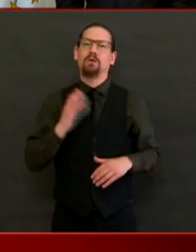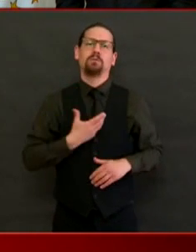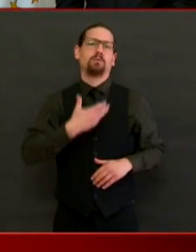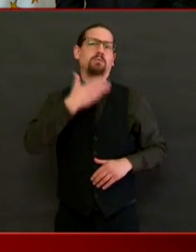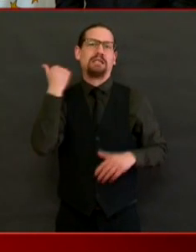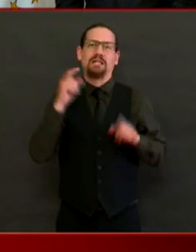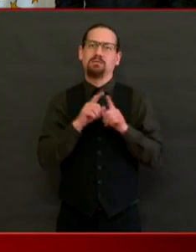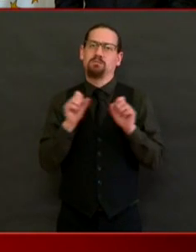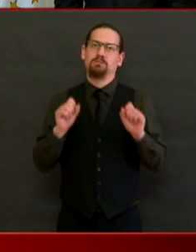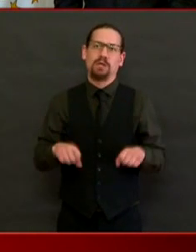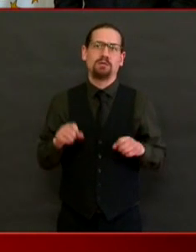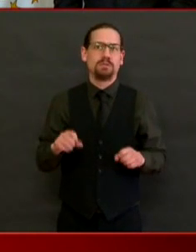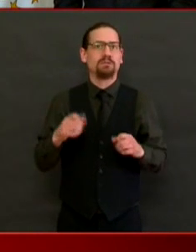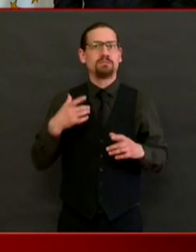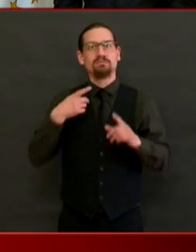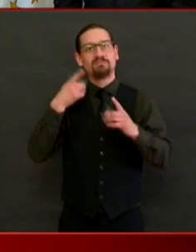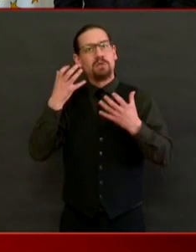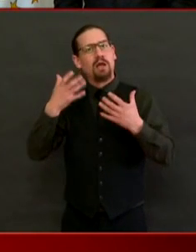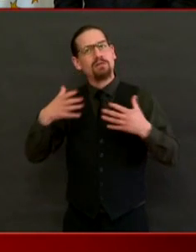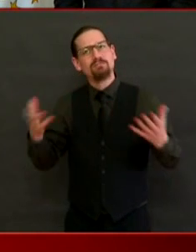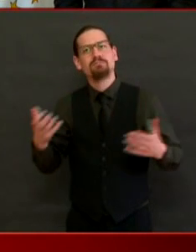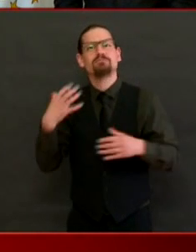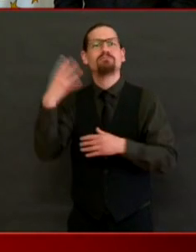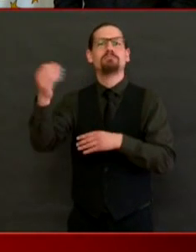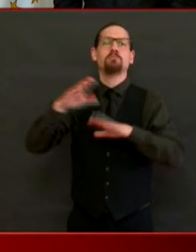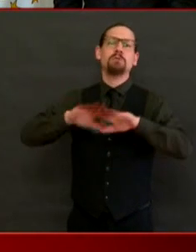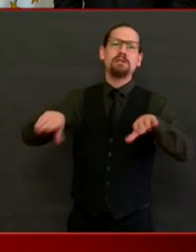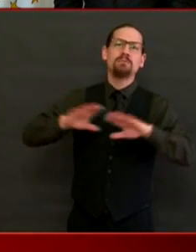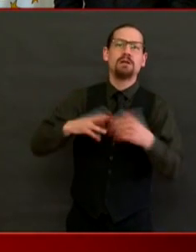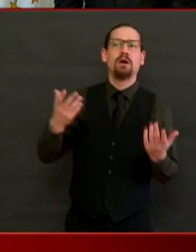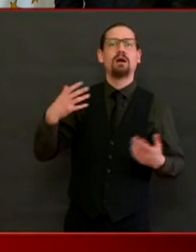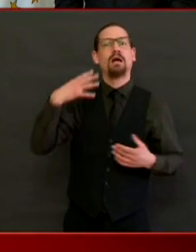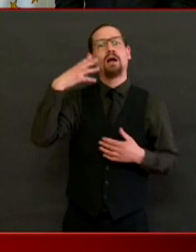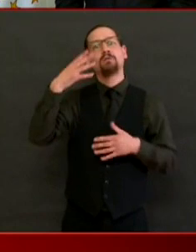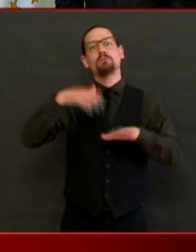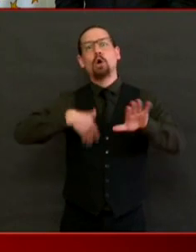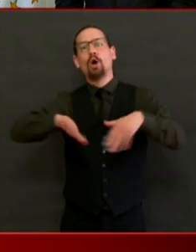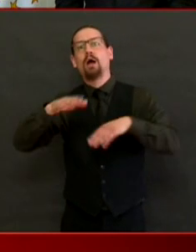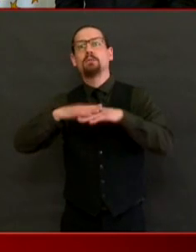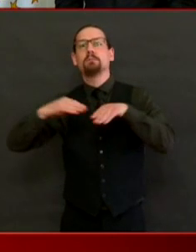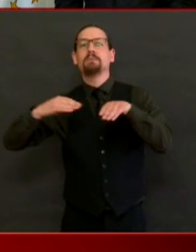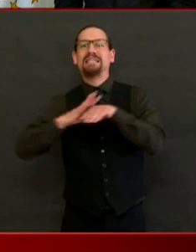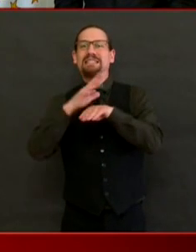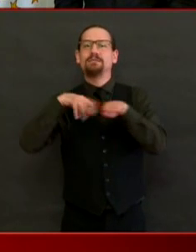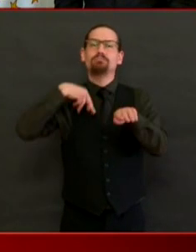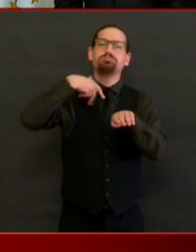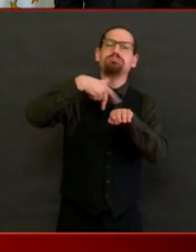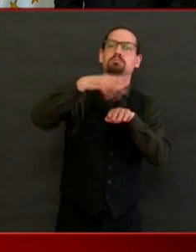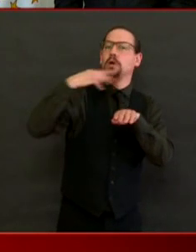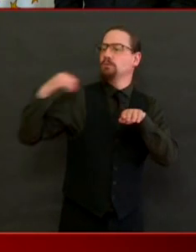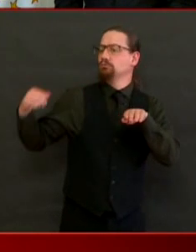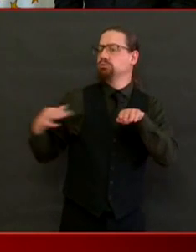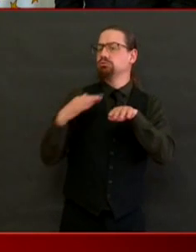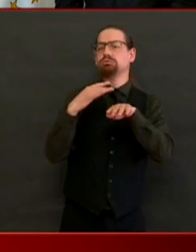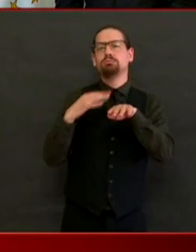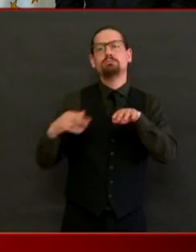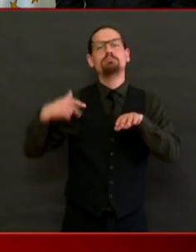for a walk on the beach and go for a walk in the park somehow this summer in a new way, in a way that keeps us safe.